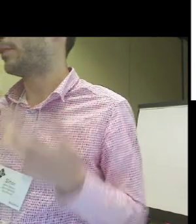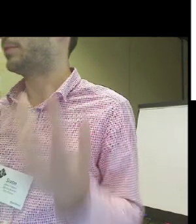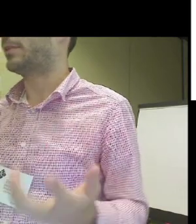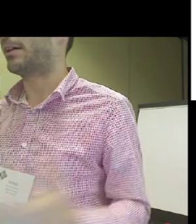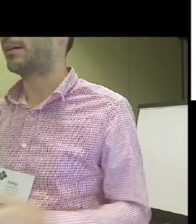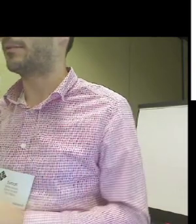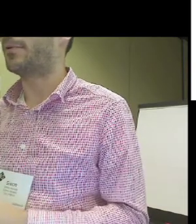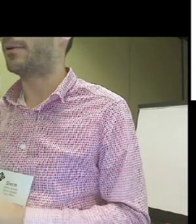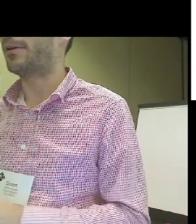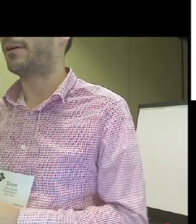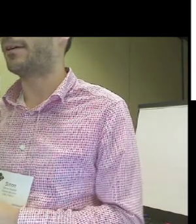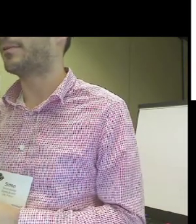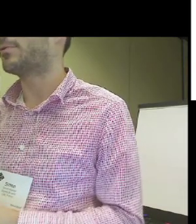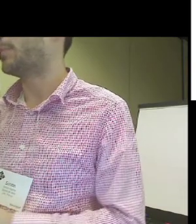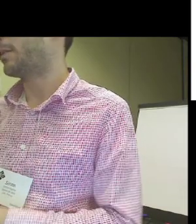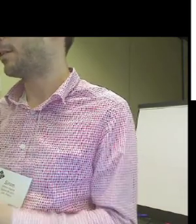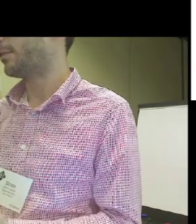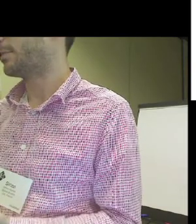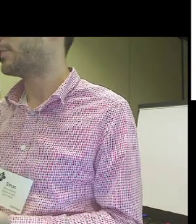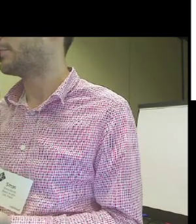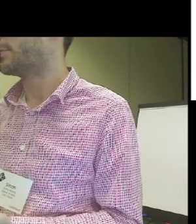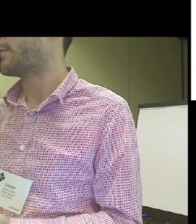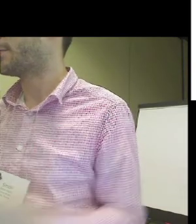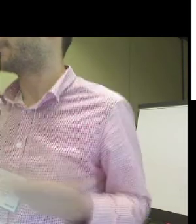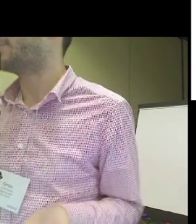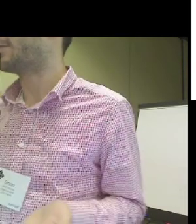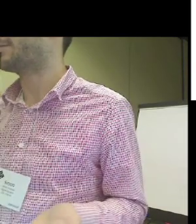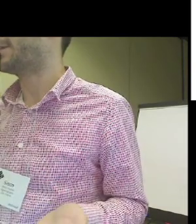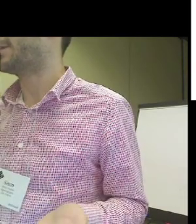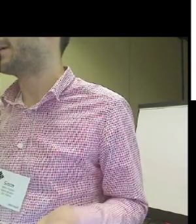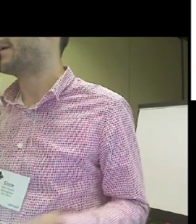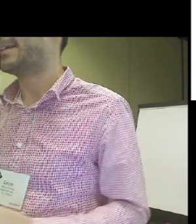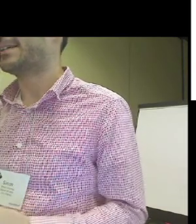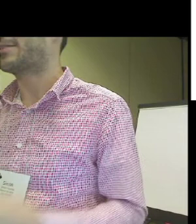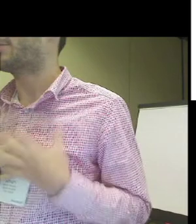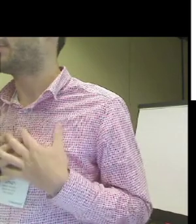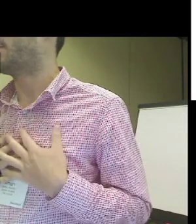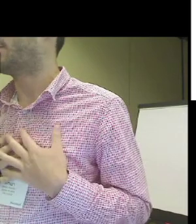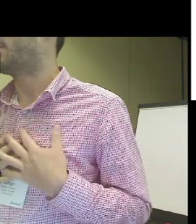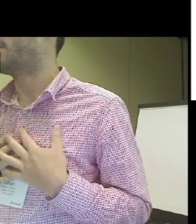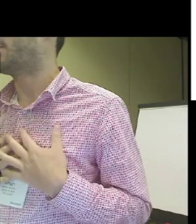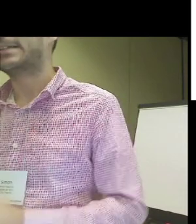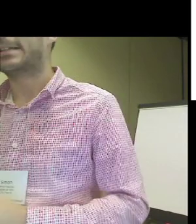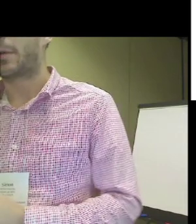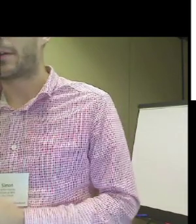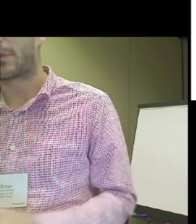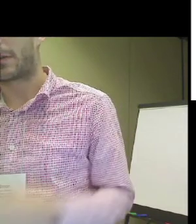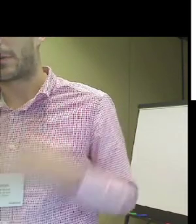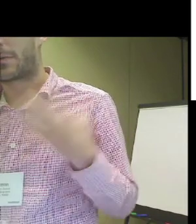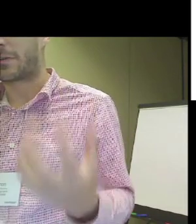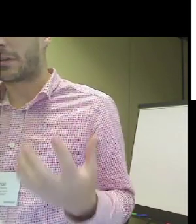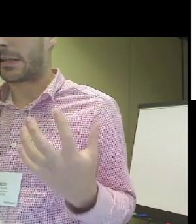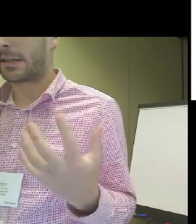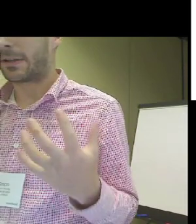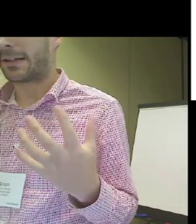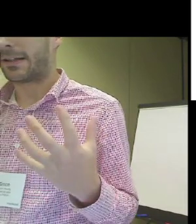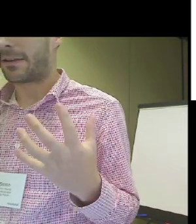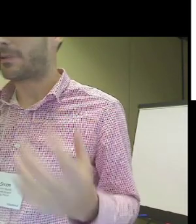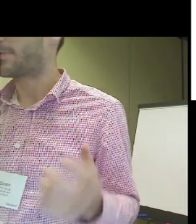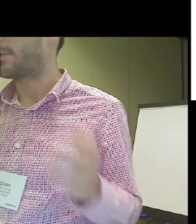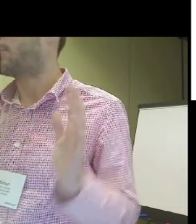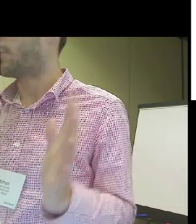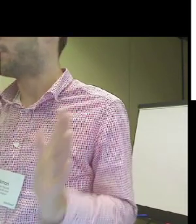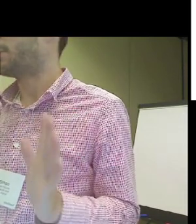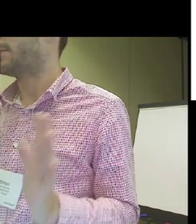deaf children are a bit like more stupid than hearing children. So that's the reason why. It's not our fault. But then you can also think like,